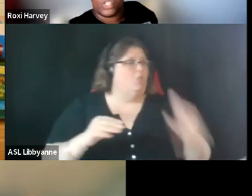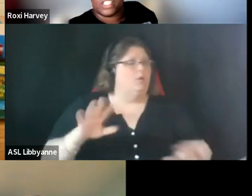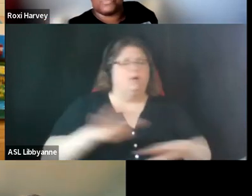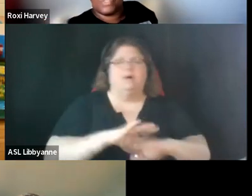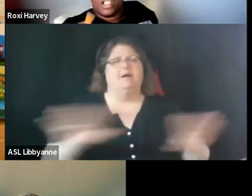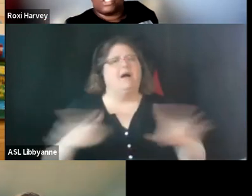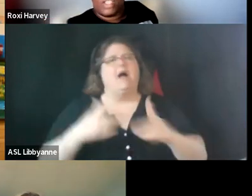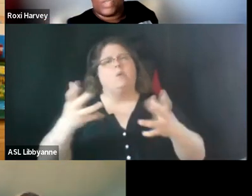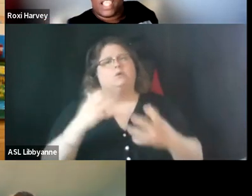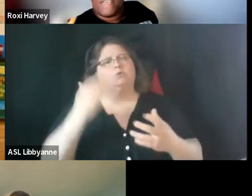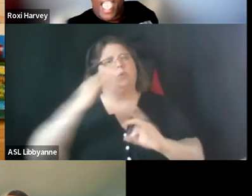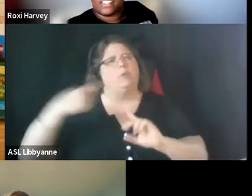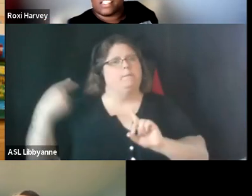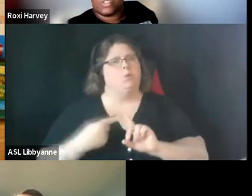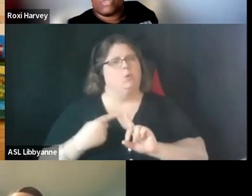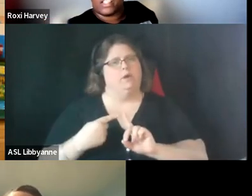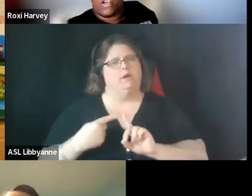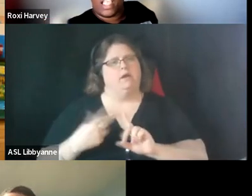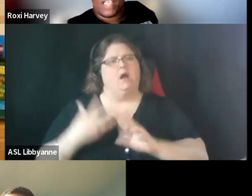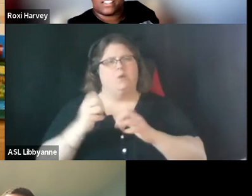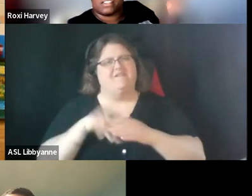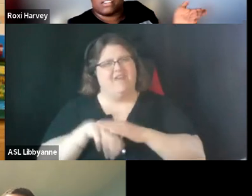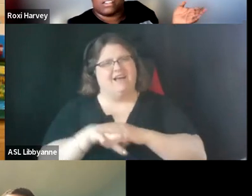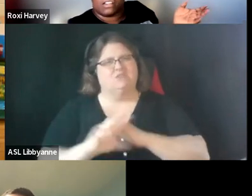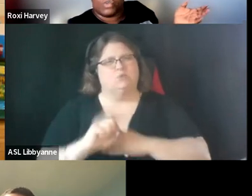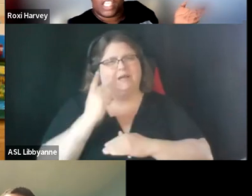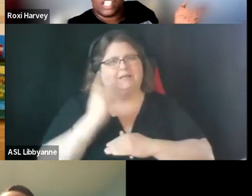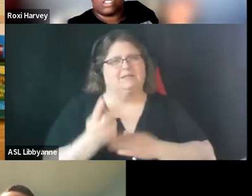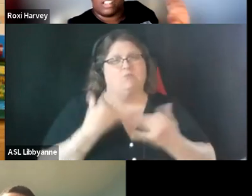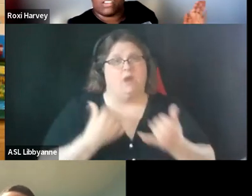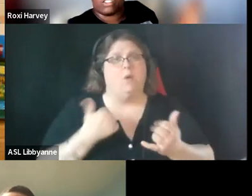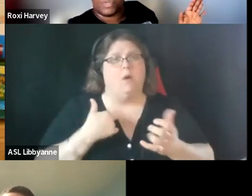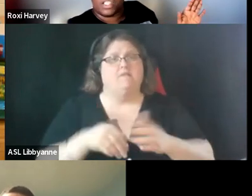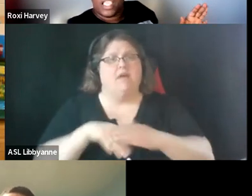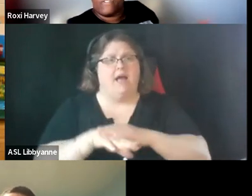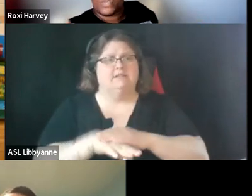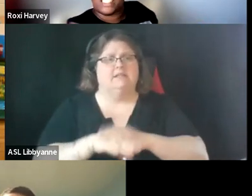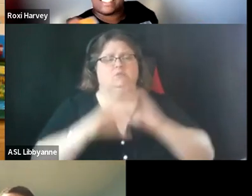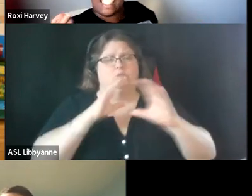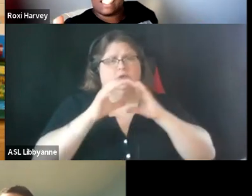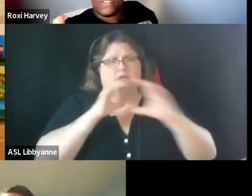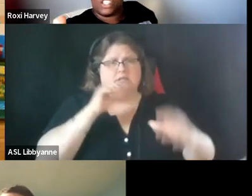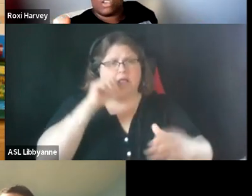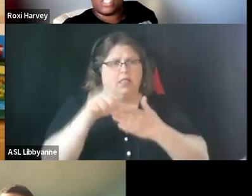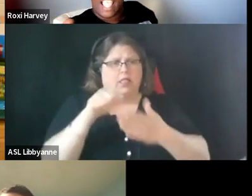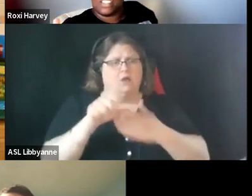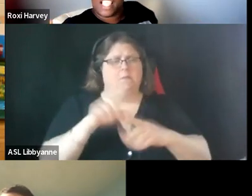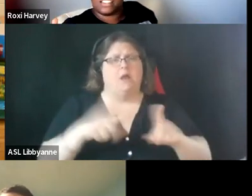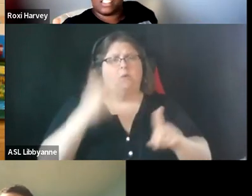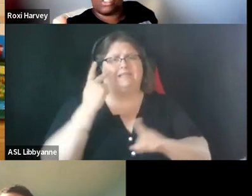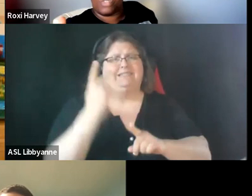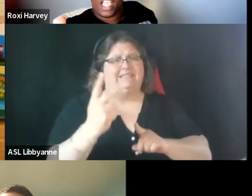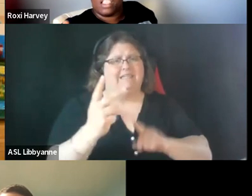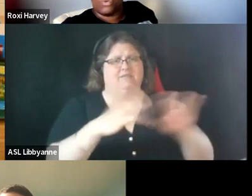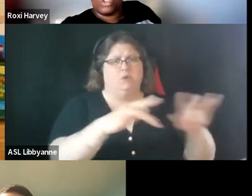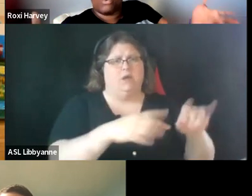voices so if we could have access because right now i have access to the communication the letters but even if we could see the videos and the